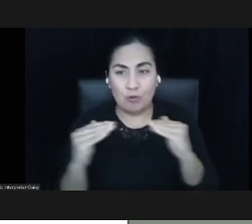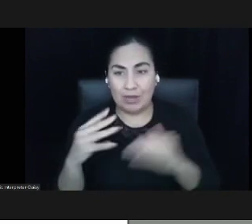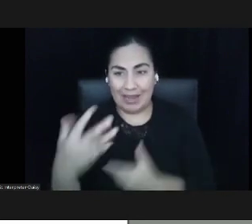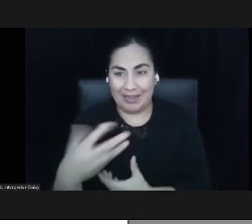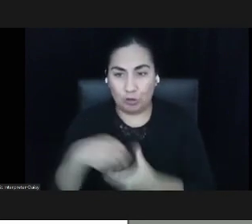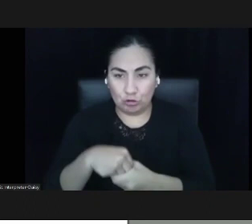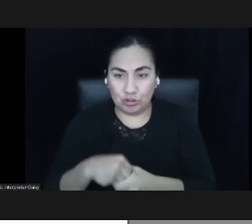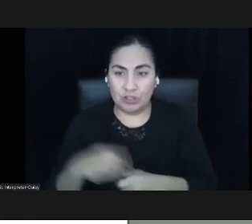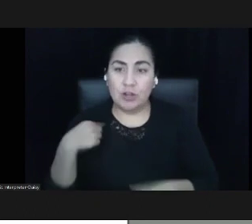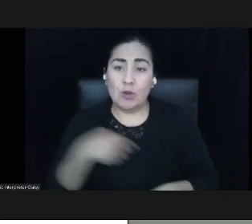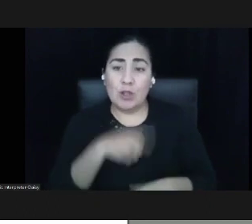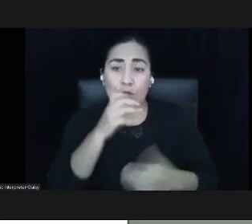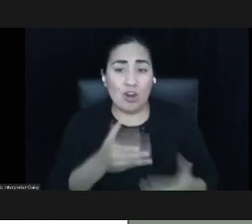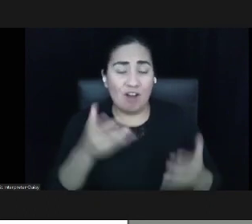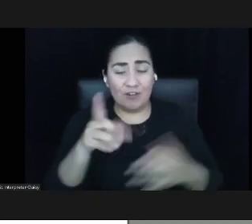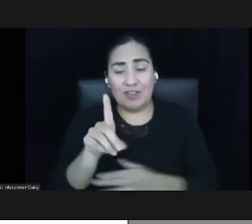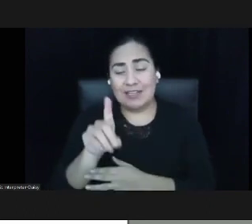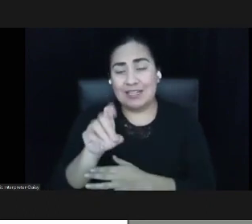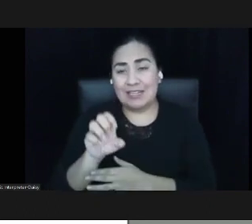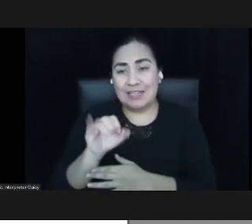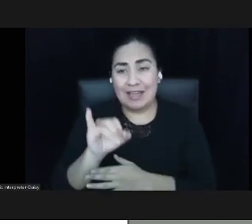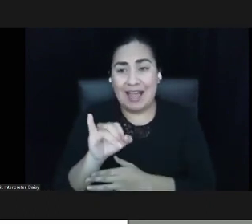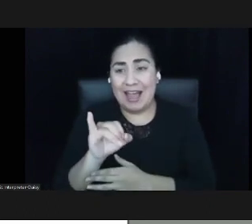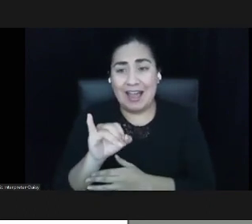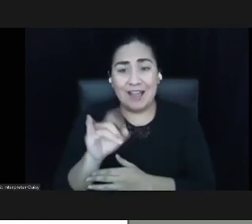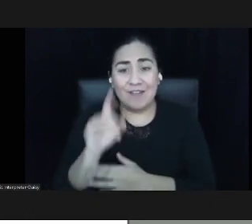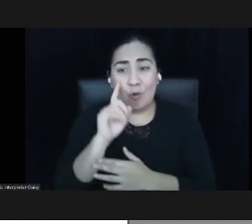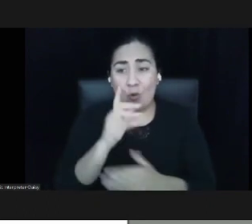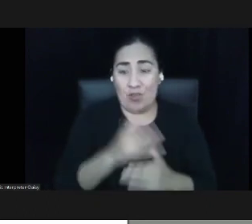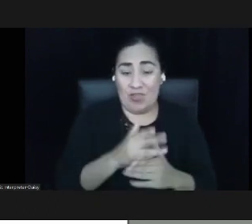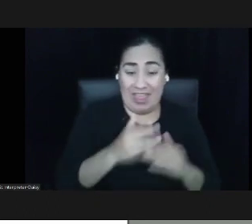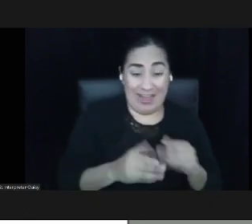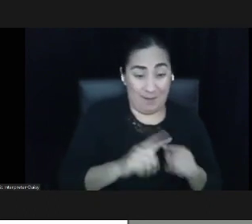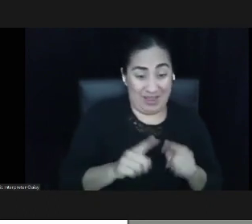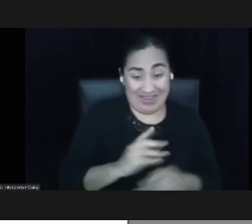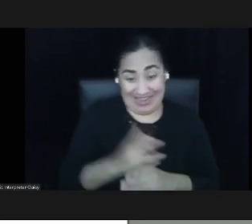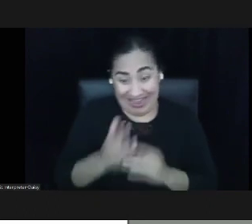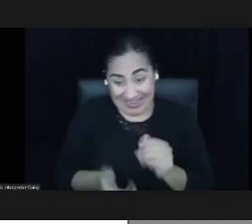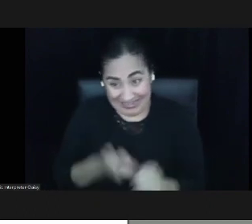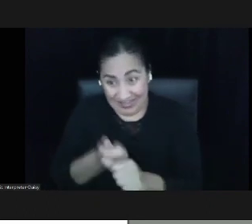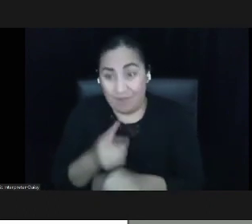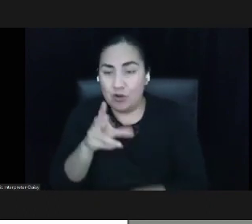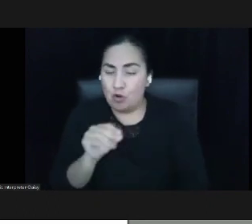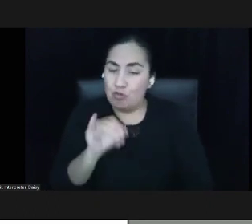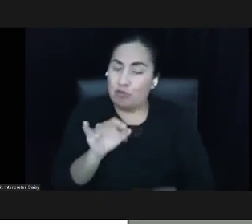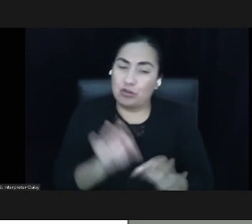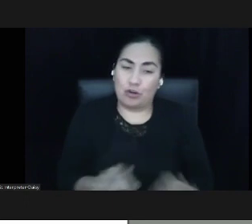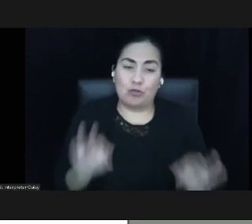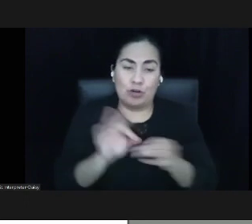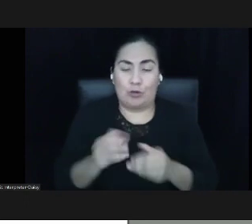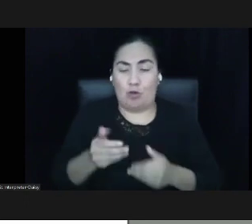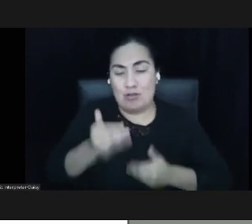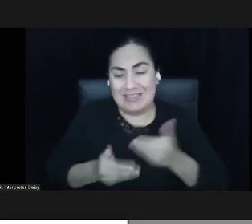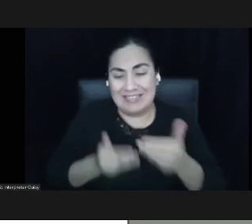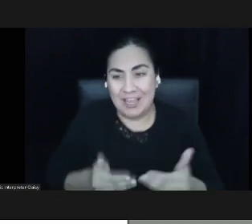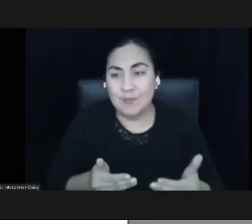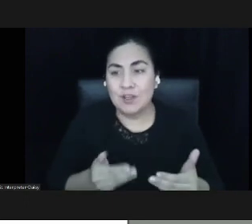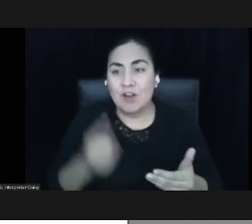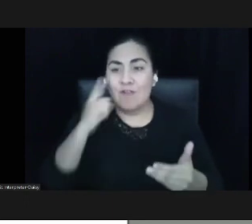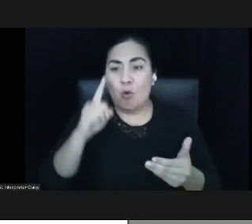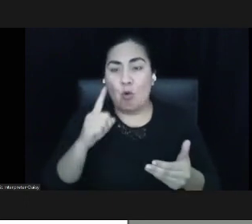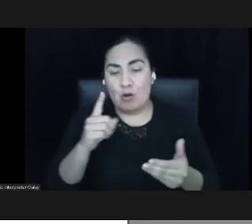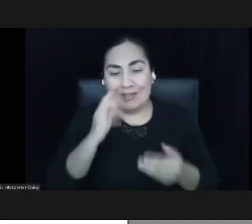that DEI is a means to an end and not the end itself. These are critical steps towards transferring decision-making and control